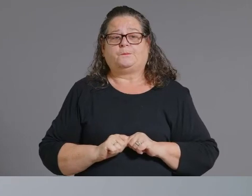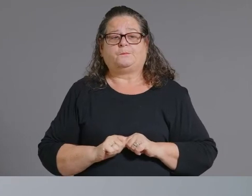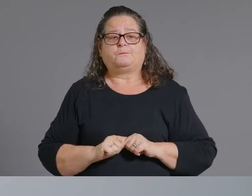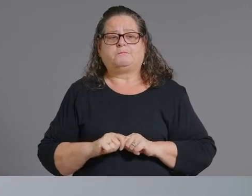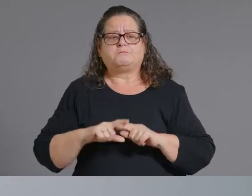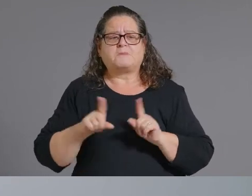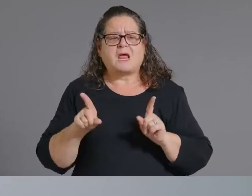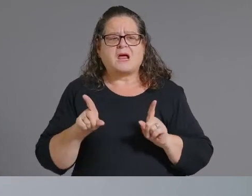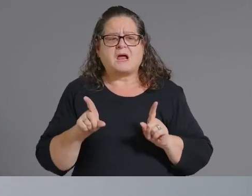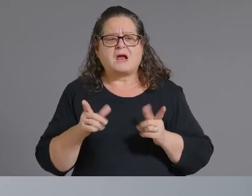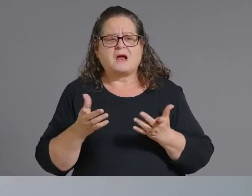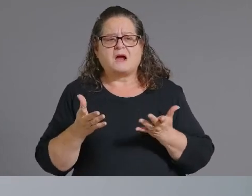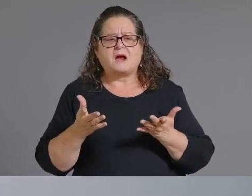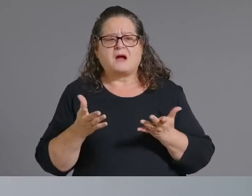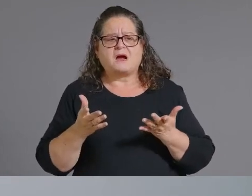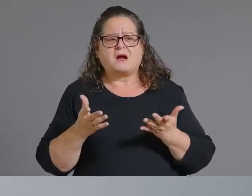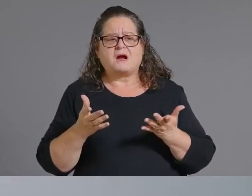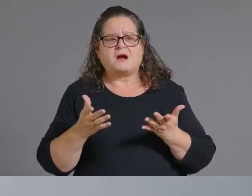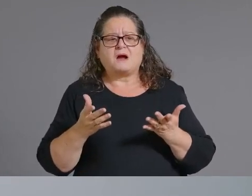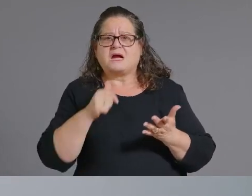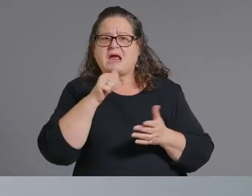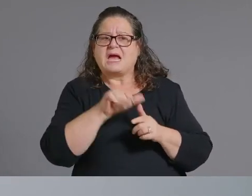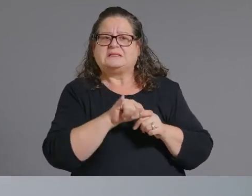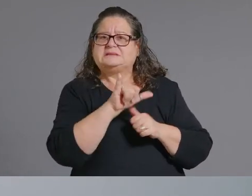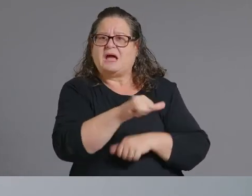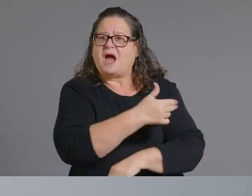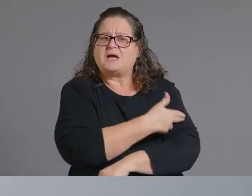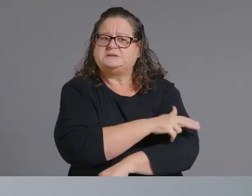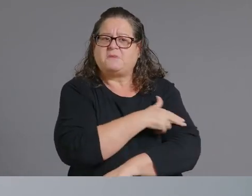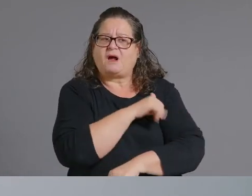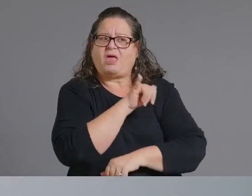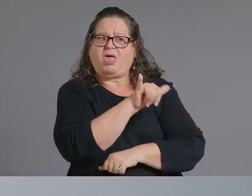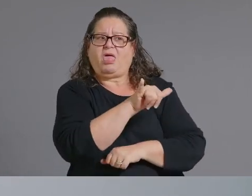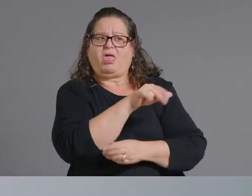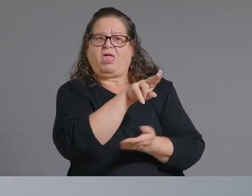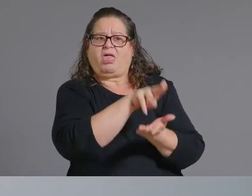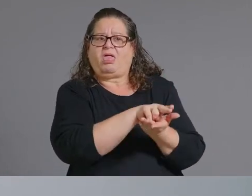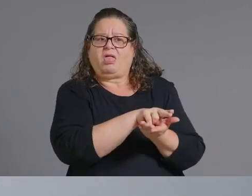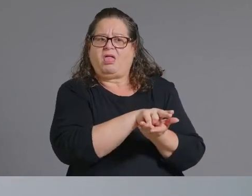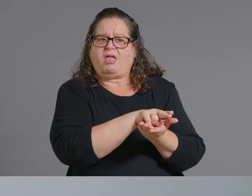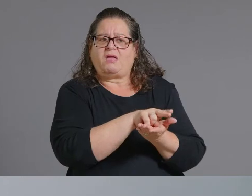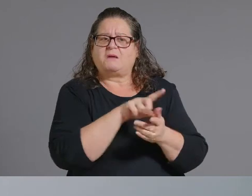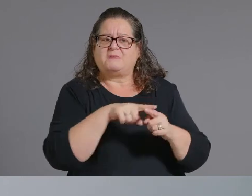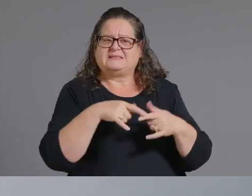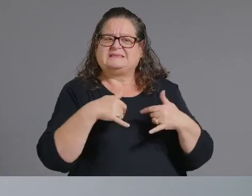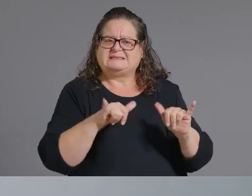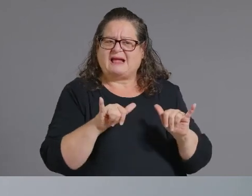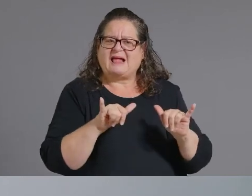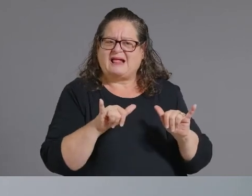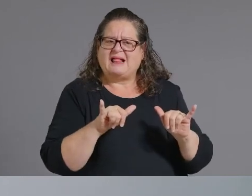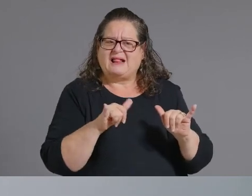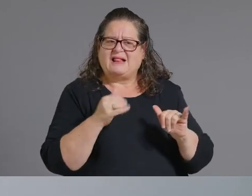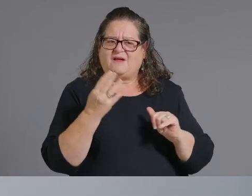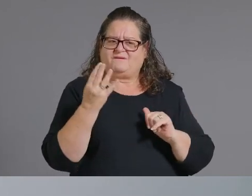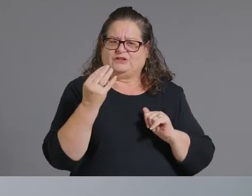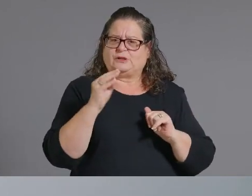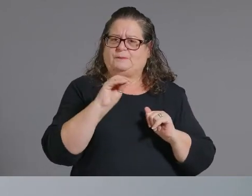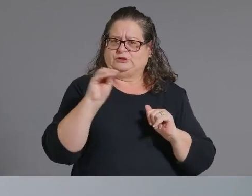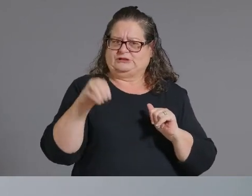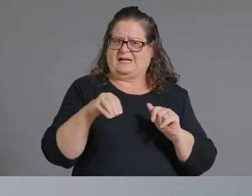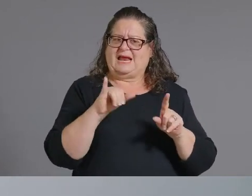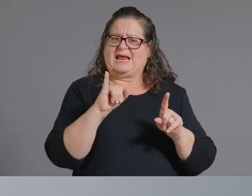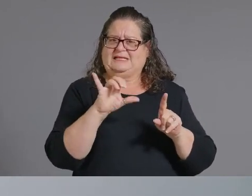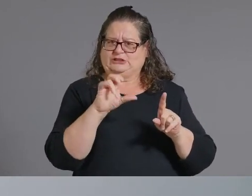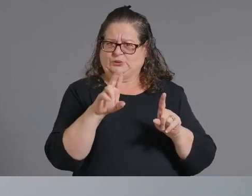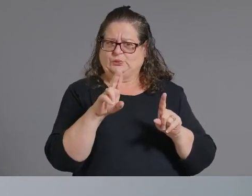up hospital beds but we still have you know say 14 percent of icu beds are available you know before the first june